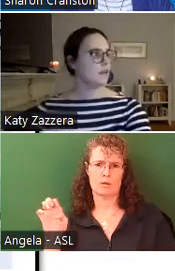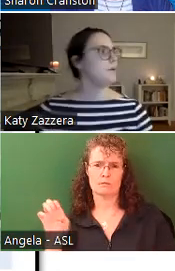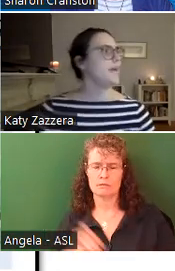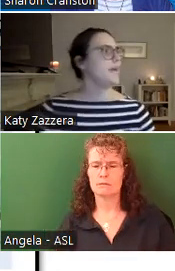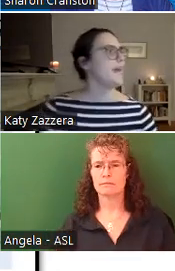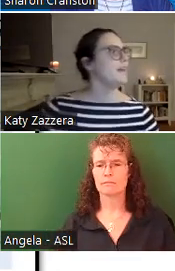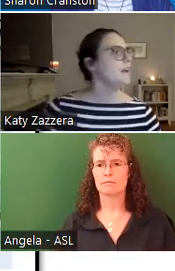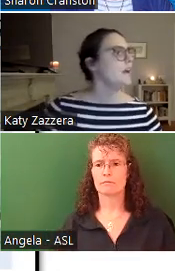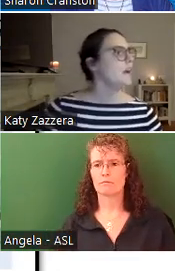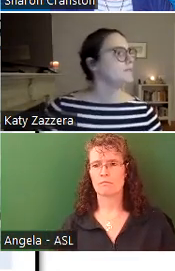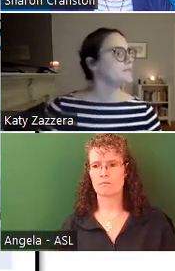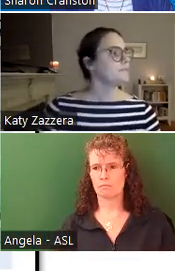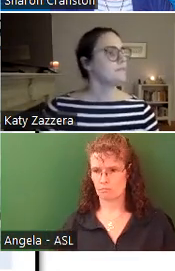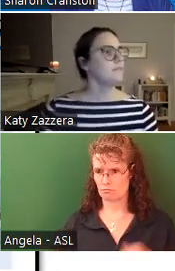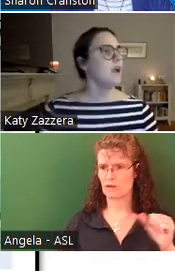Okay.